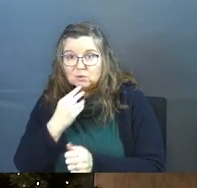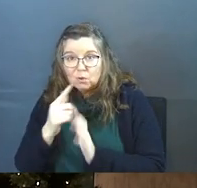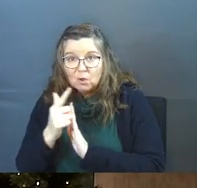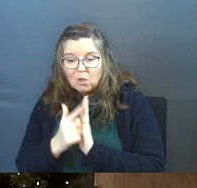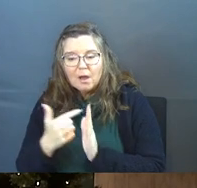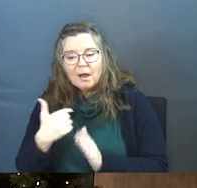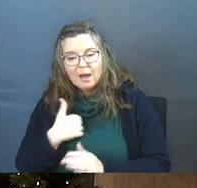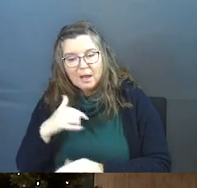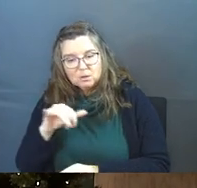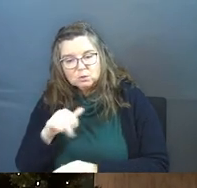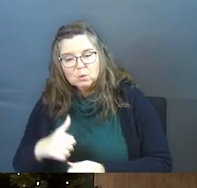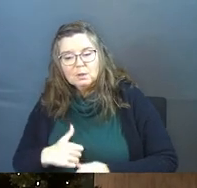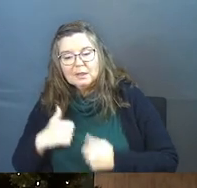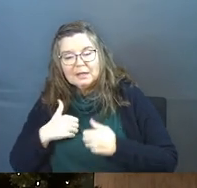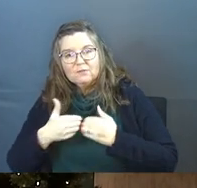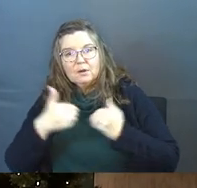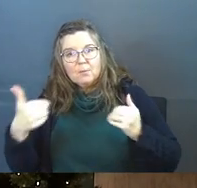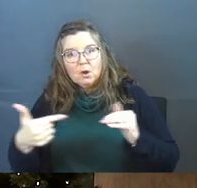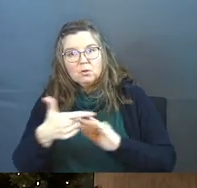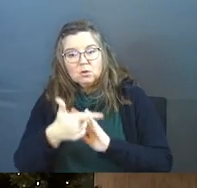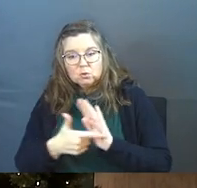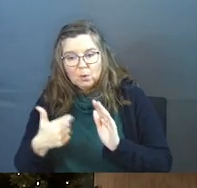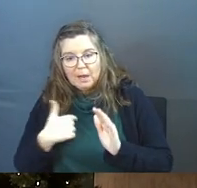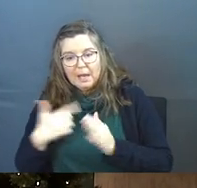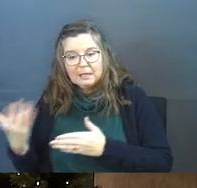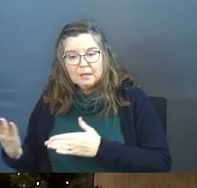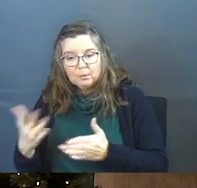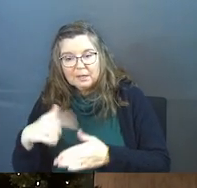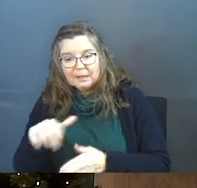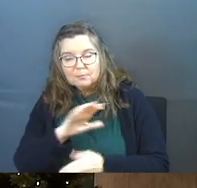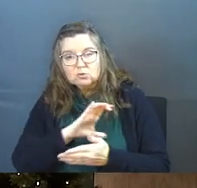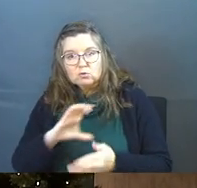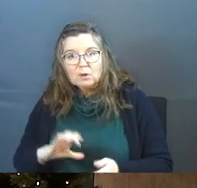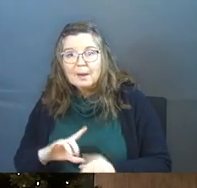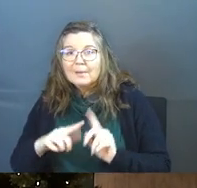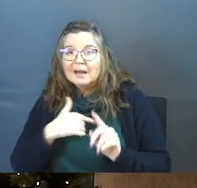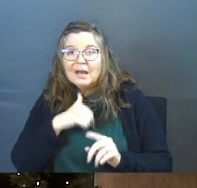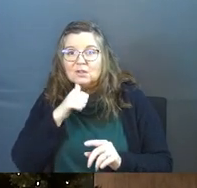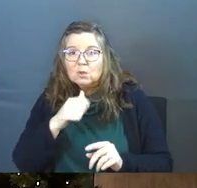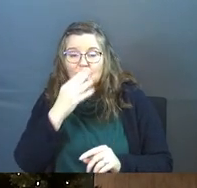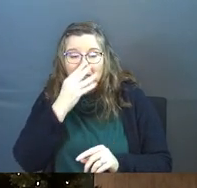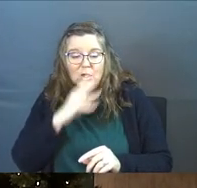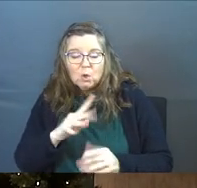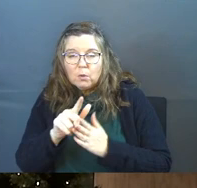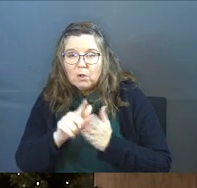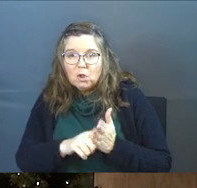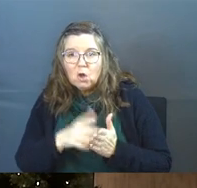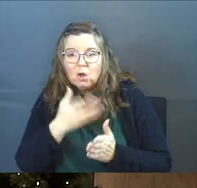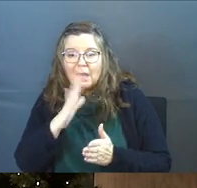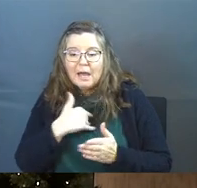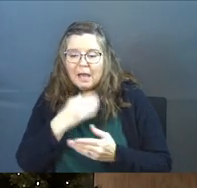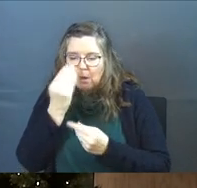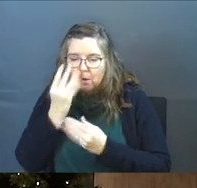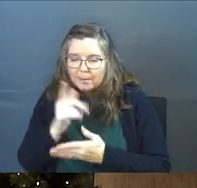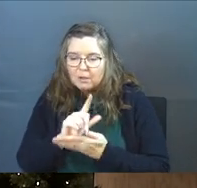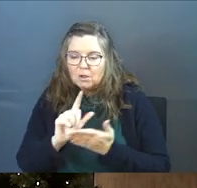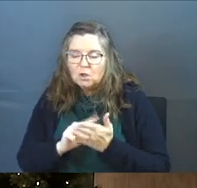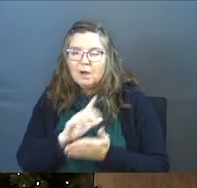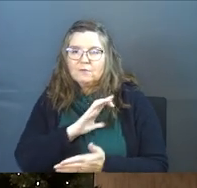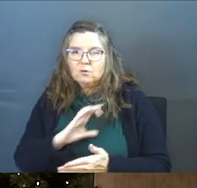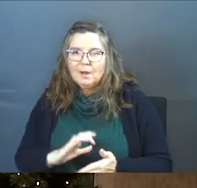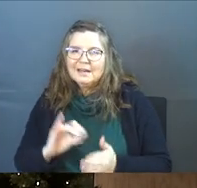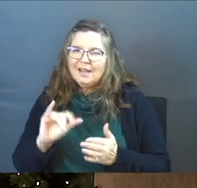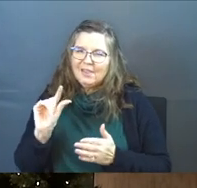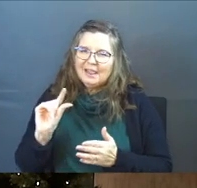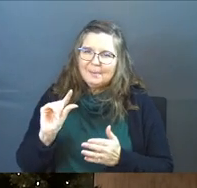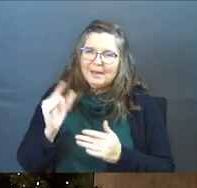law, I too live apart from the law so that I can bring them to Christ. But I do not ignore the law of God. I obey the law of Christ.